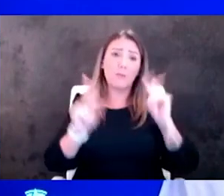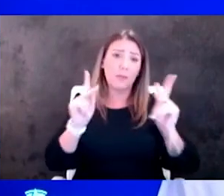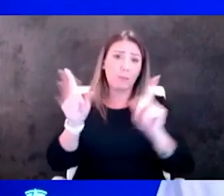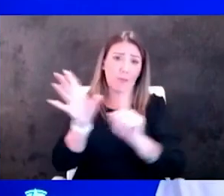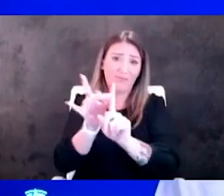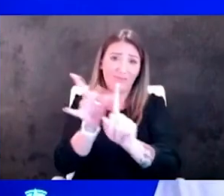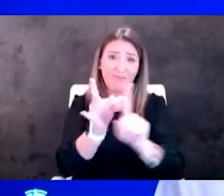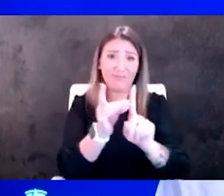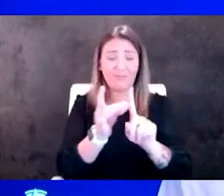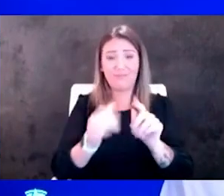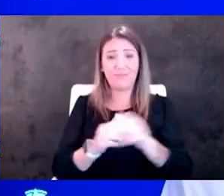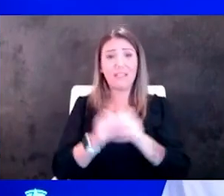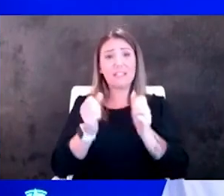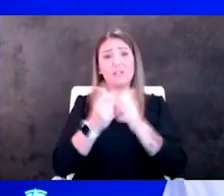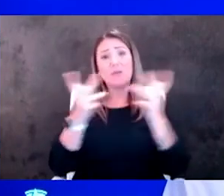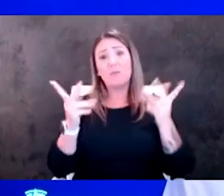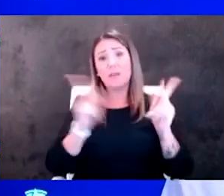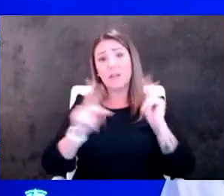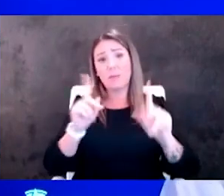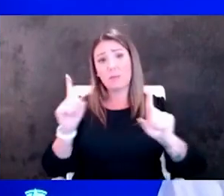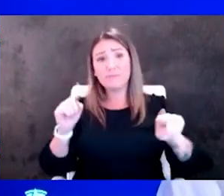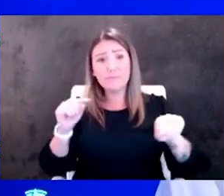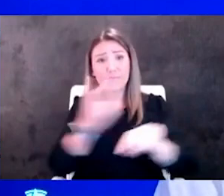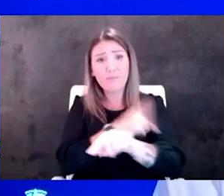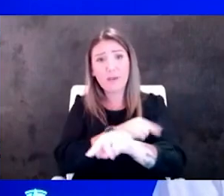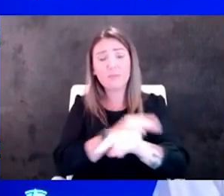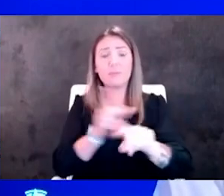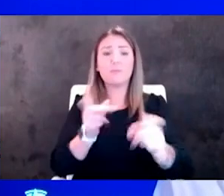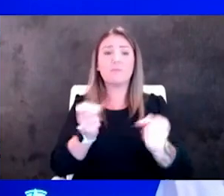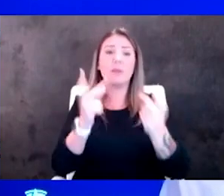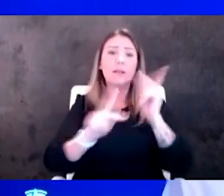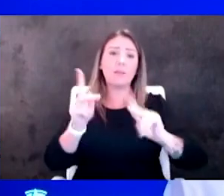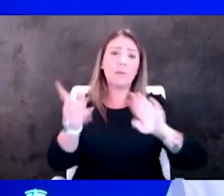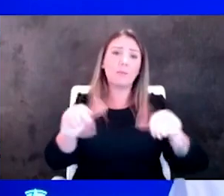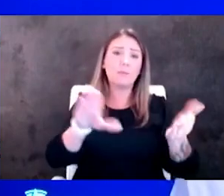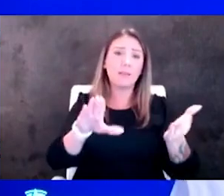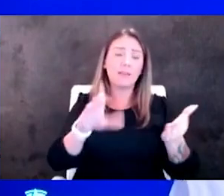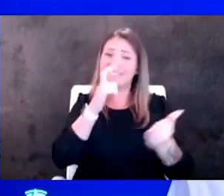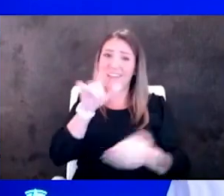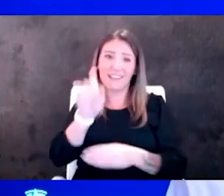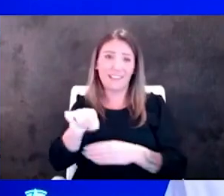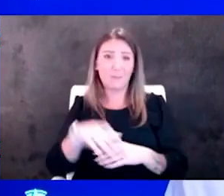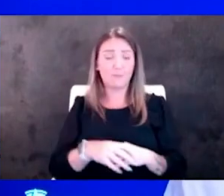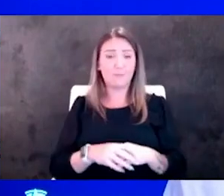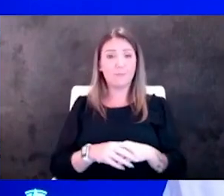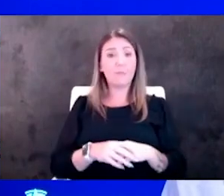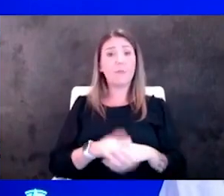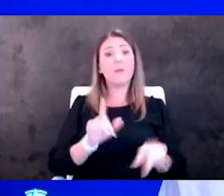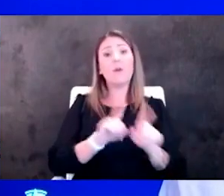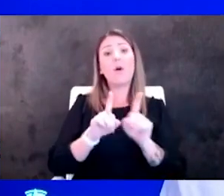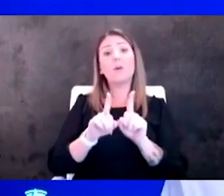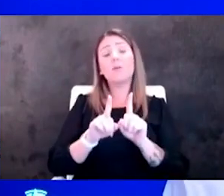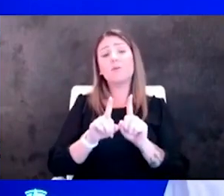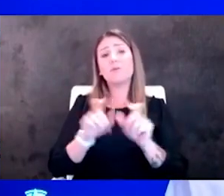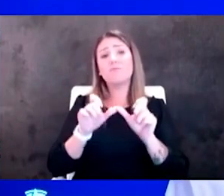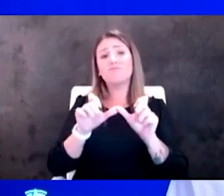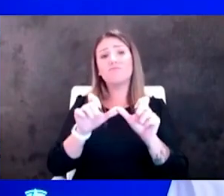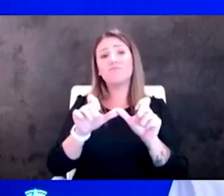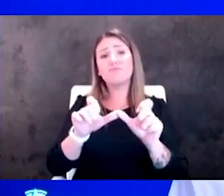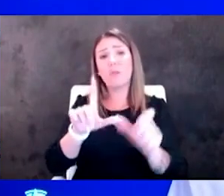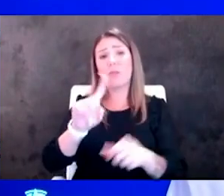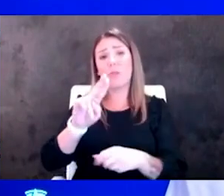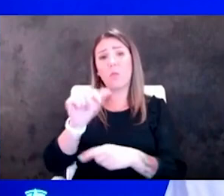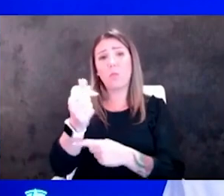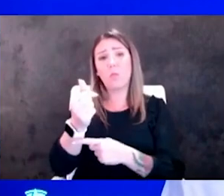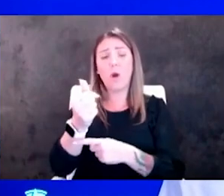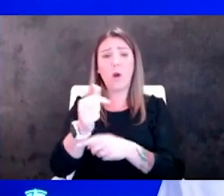so many people going to the hospital so many people losing their lives and they didn't have to but also those long-term consequences long covet things of that nature so certainly